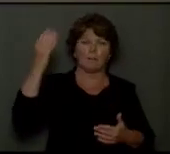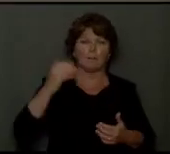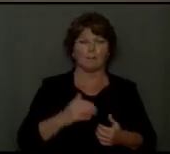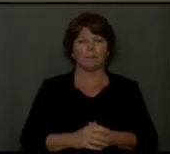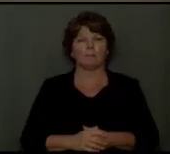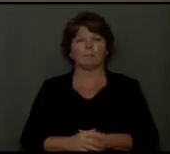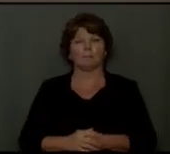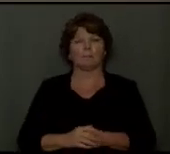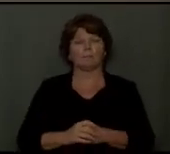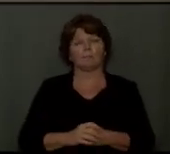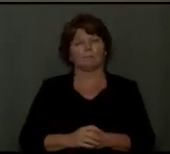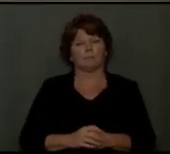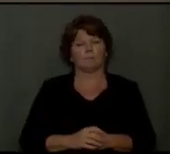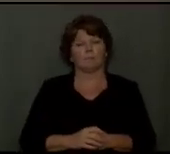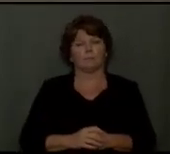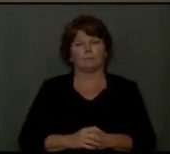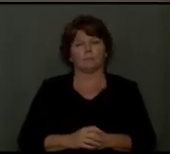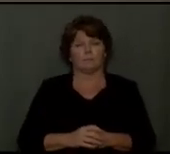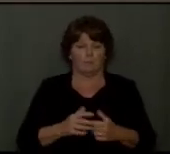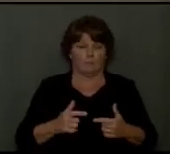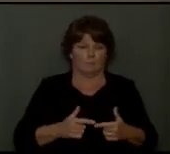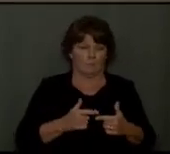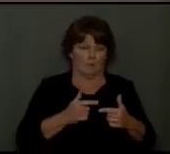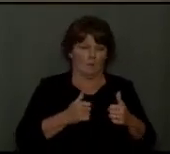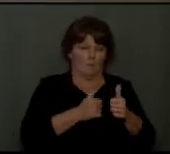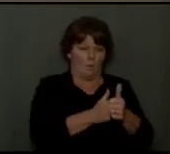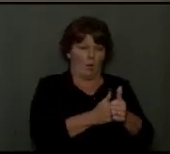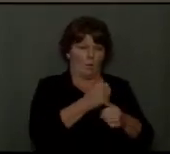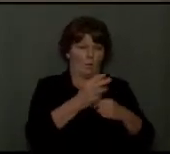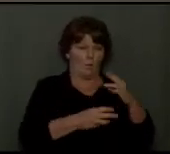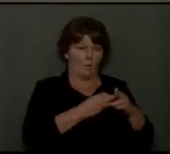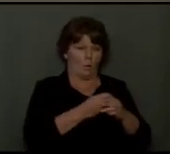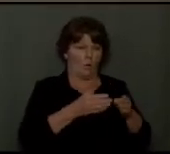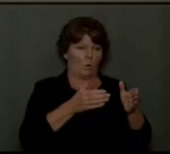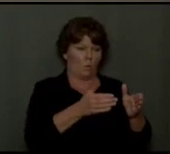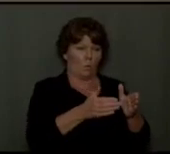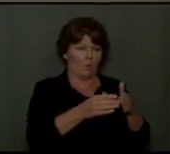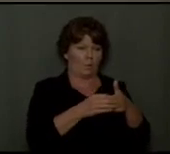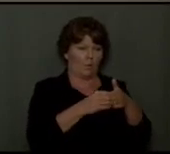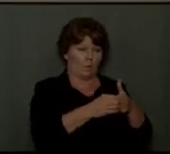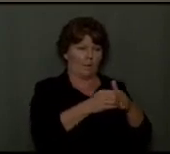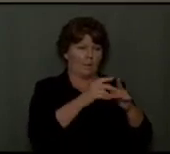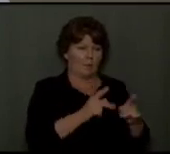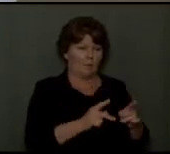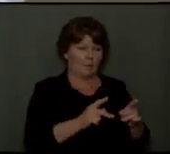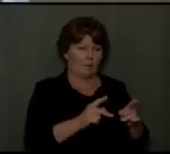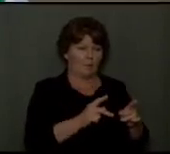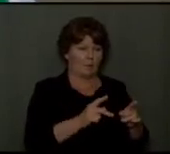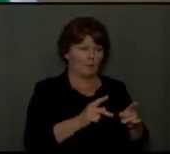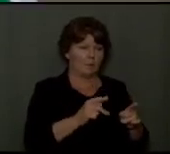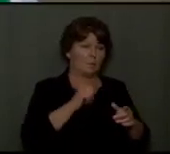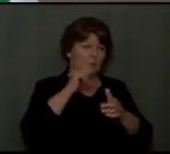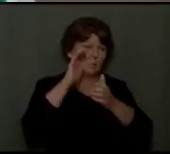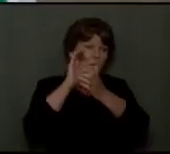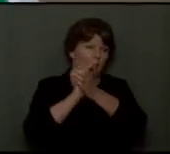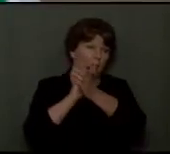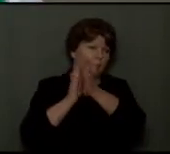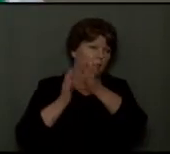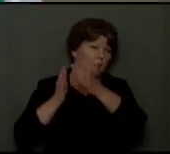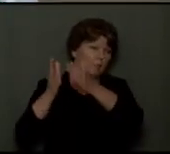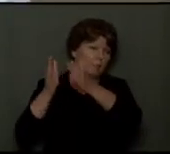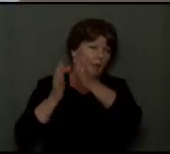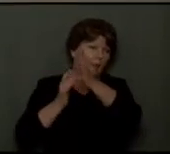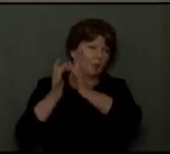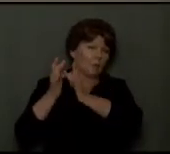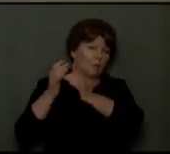In other words, living the ways of the world will eventually lead a person to no longer believe in the path that Jesus has carved